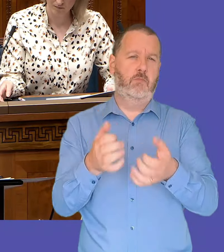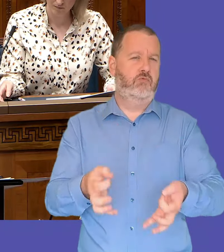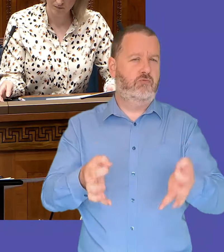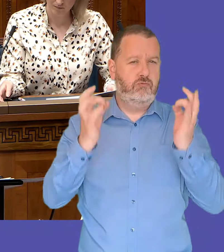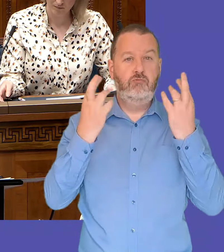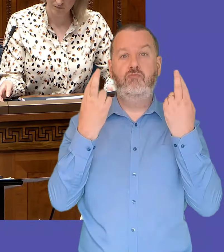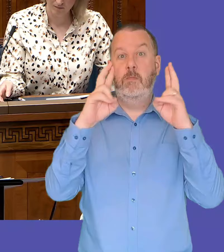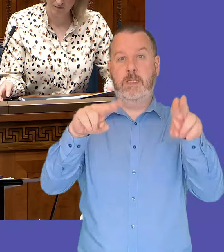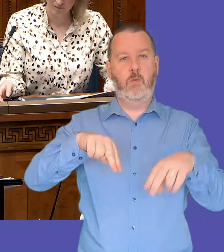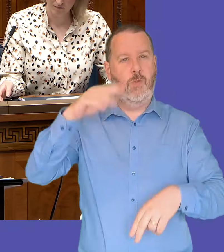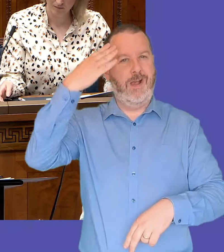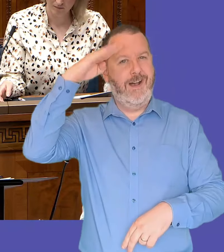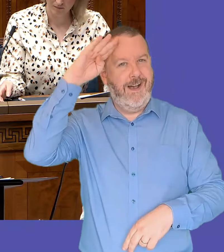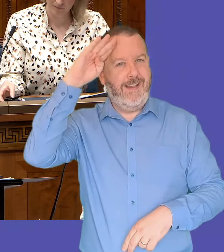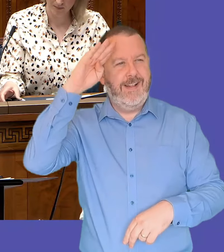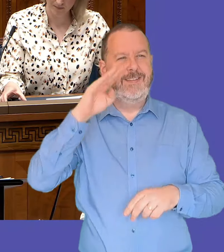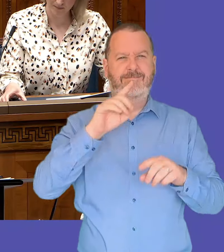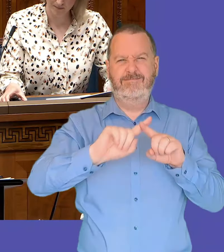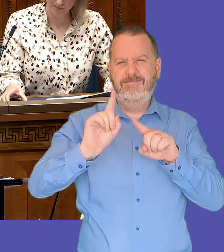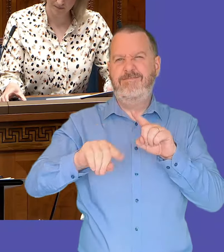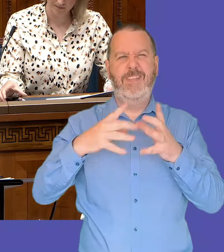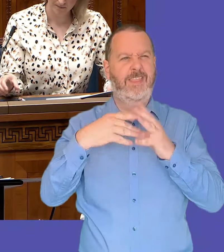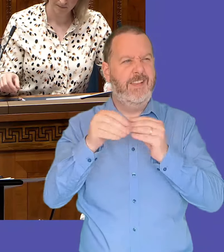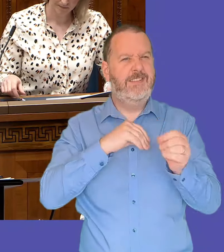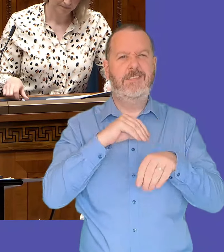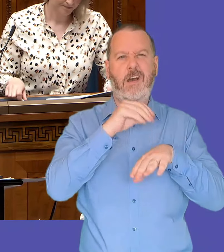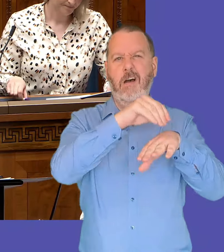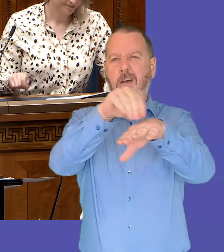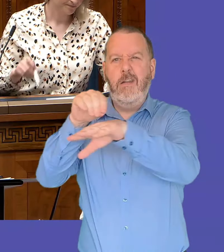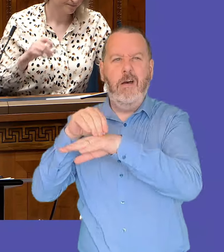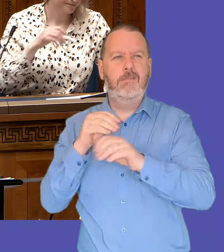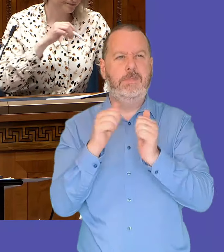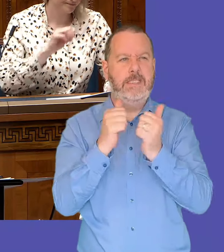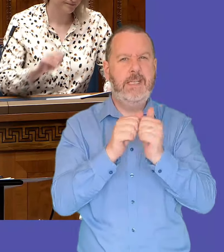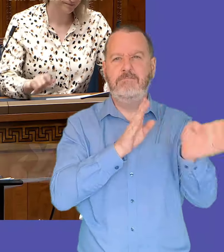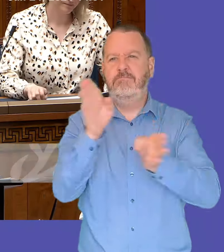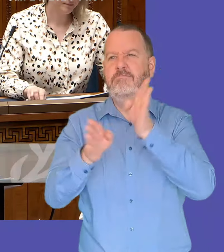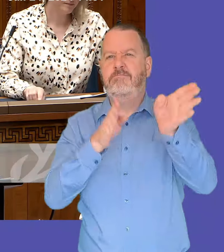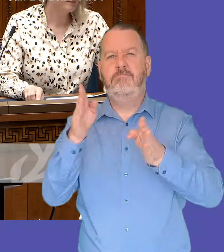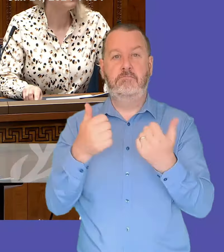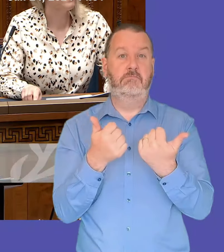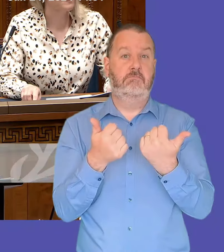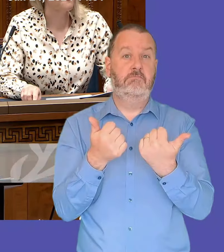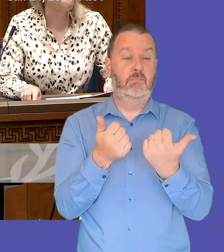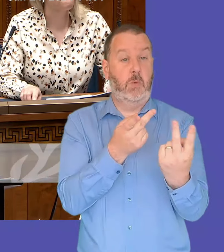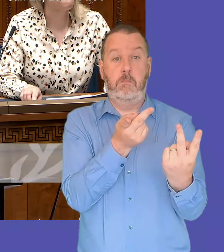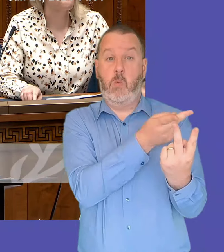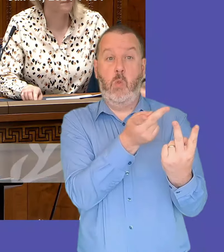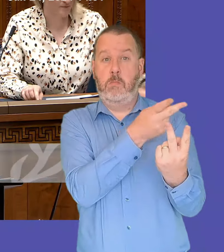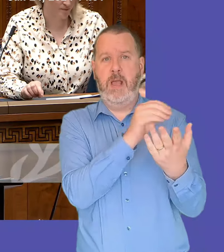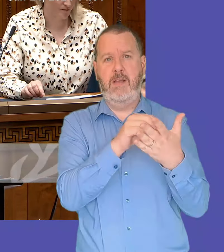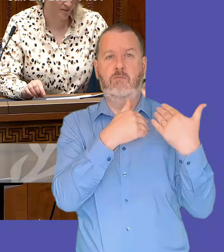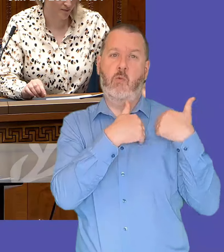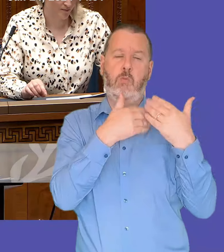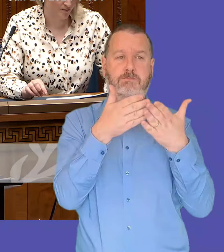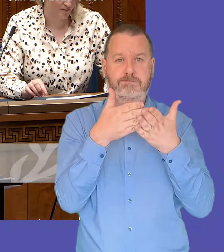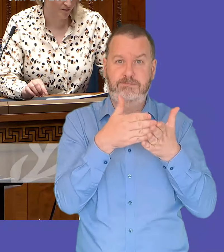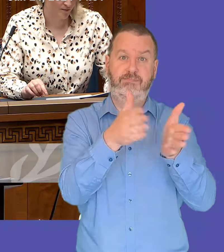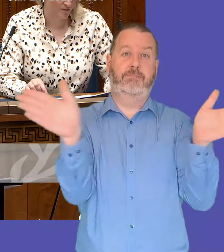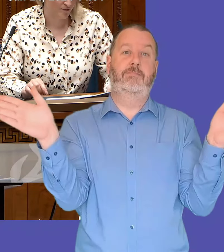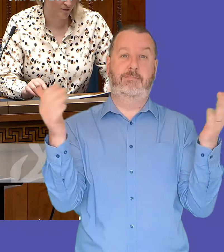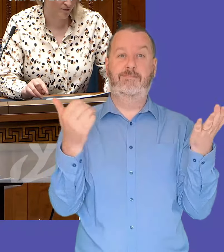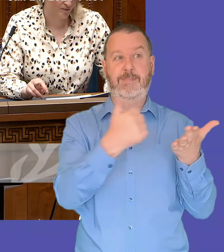different events and meetings with different groups so i suppose they have a very broad remit in terms of supporting